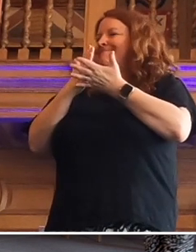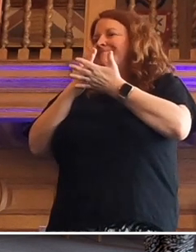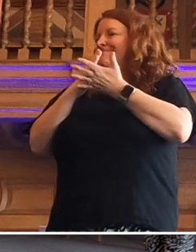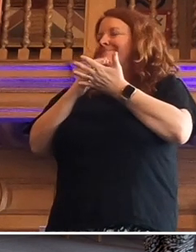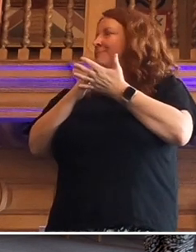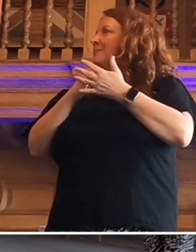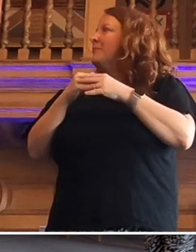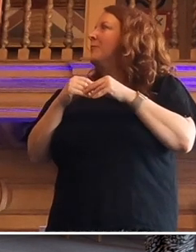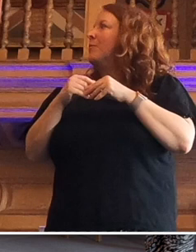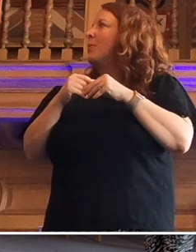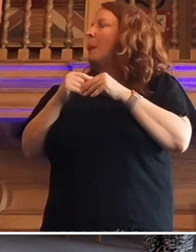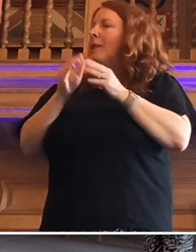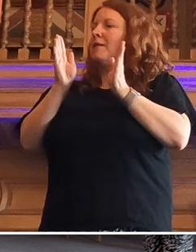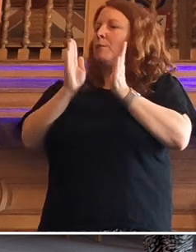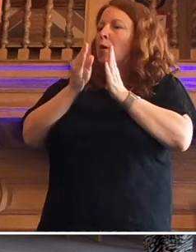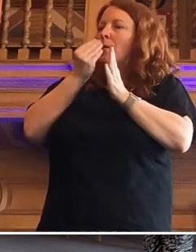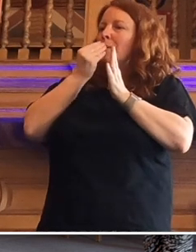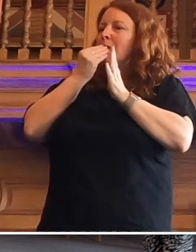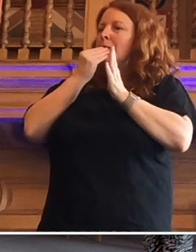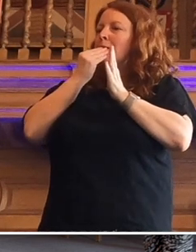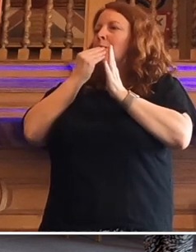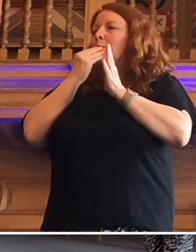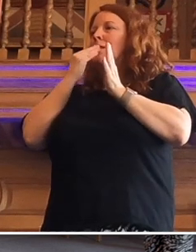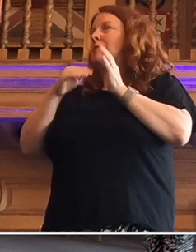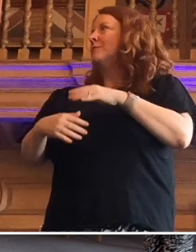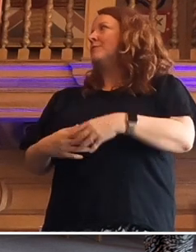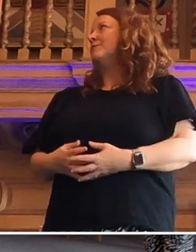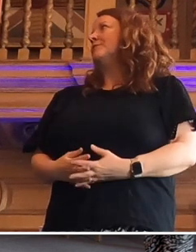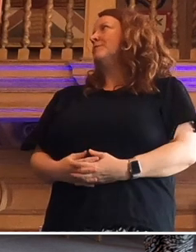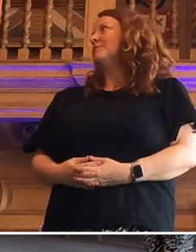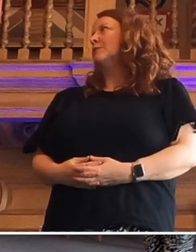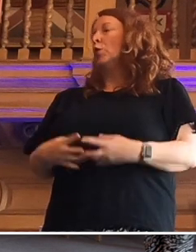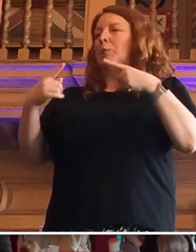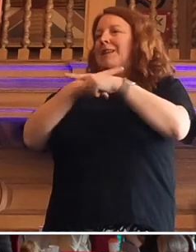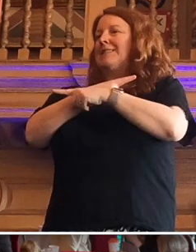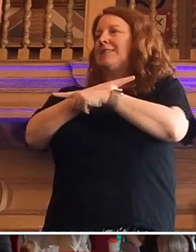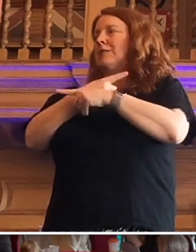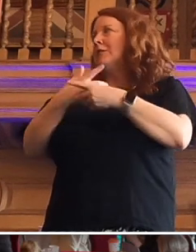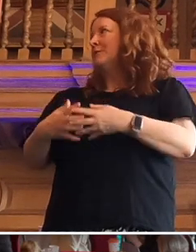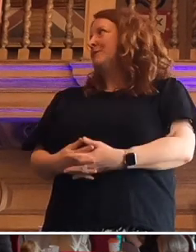Smaller meals, been hungry but not eaten or not eaten for a whole day.